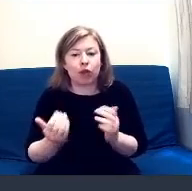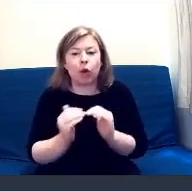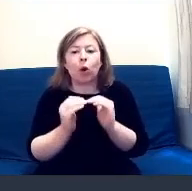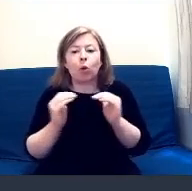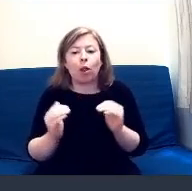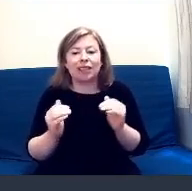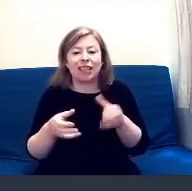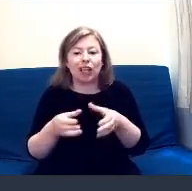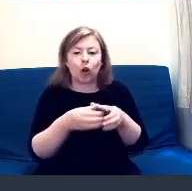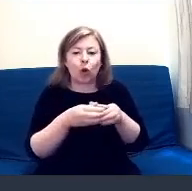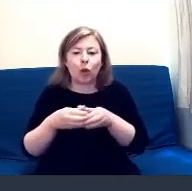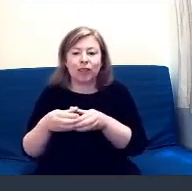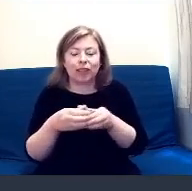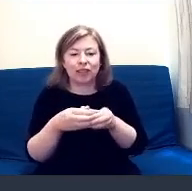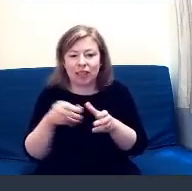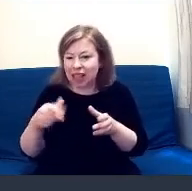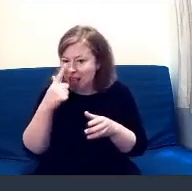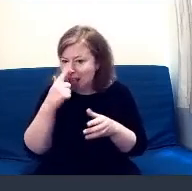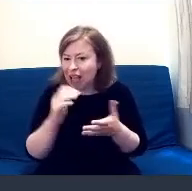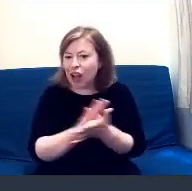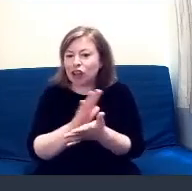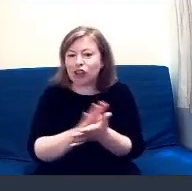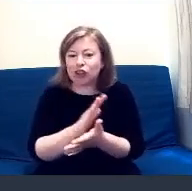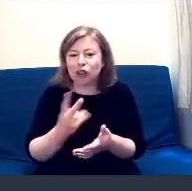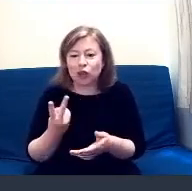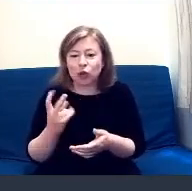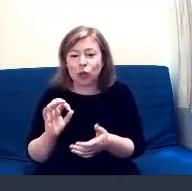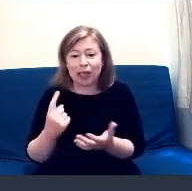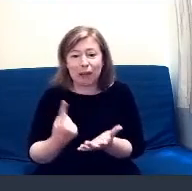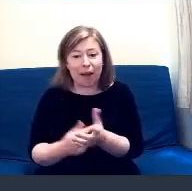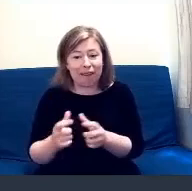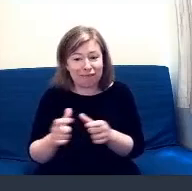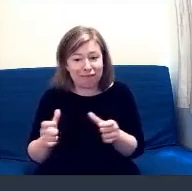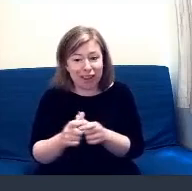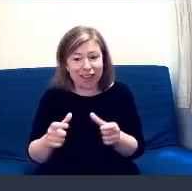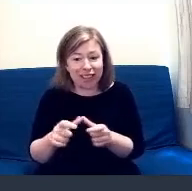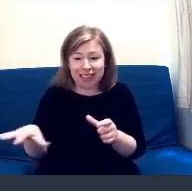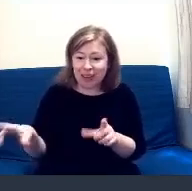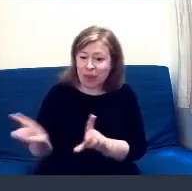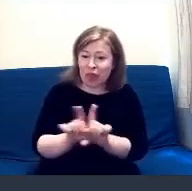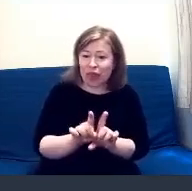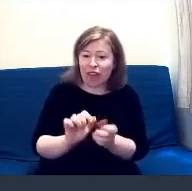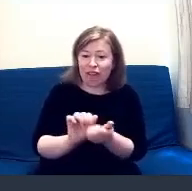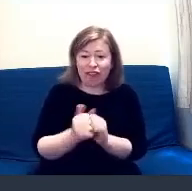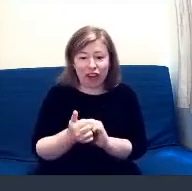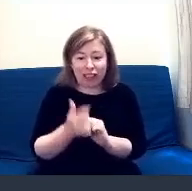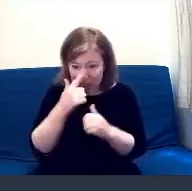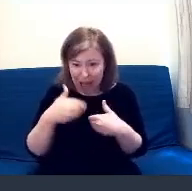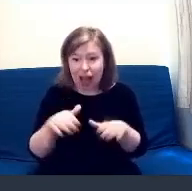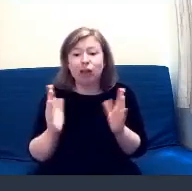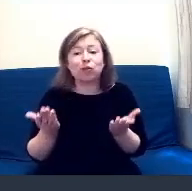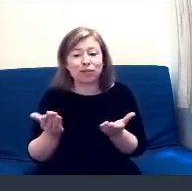and they can enjoy this £20 voucher and take their friends out with them and enjoy